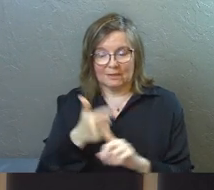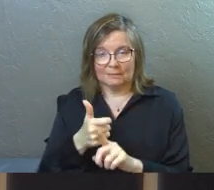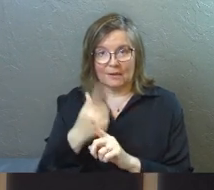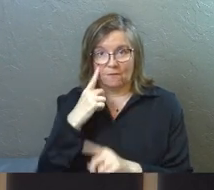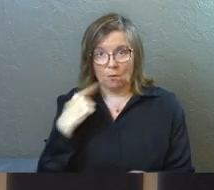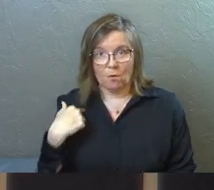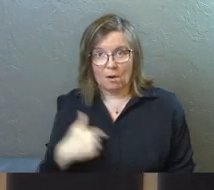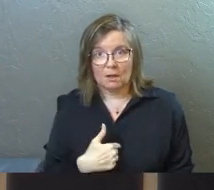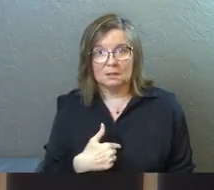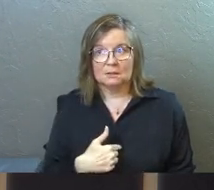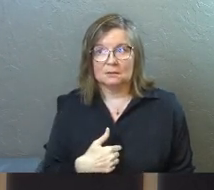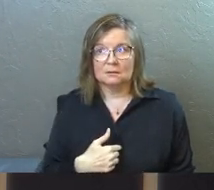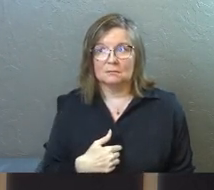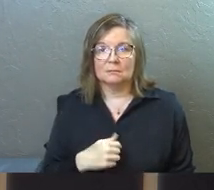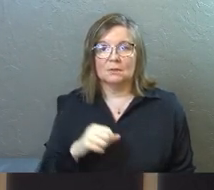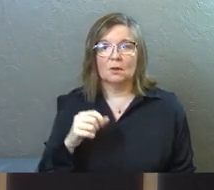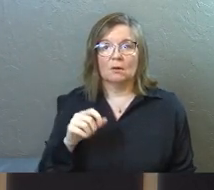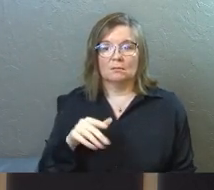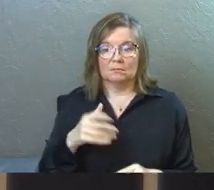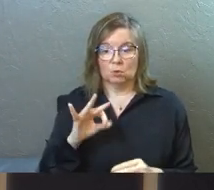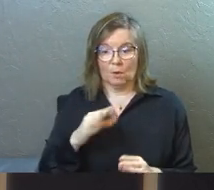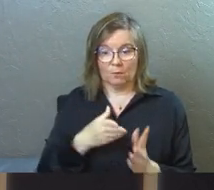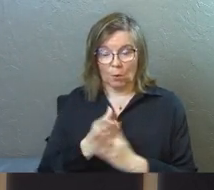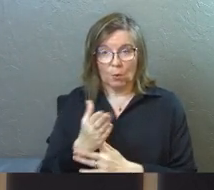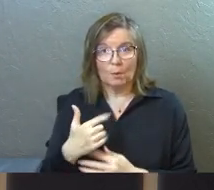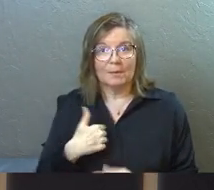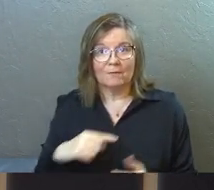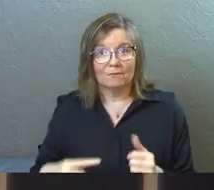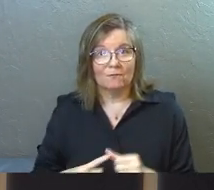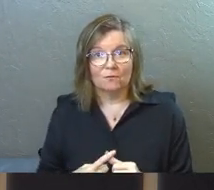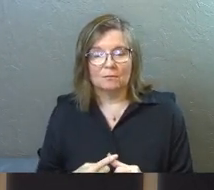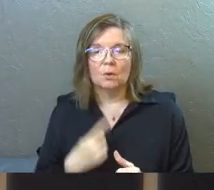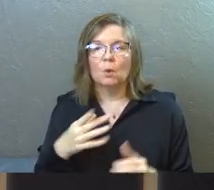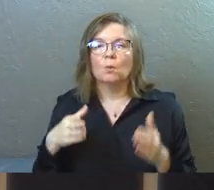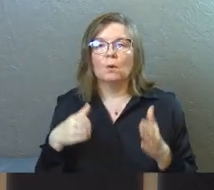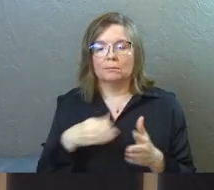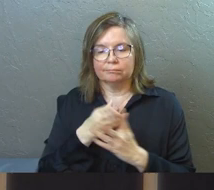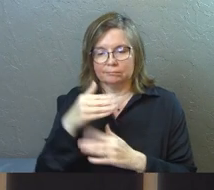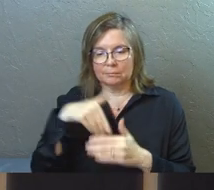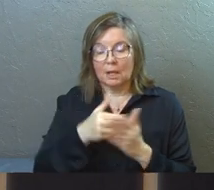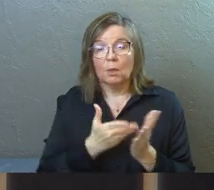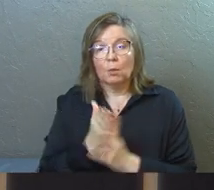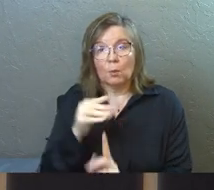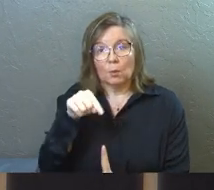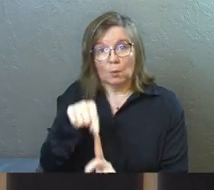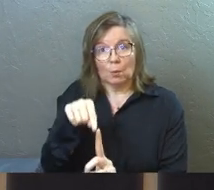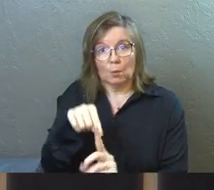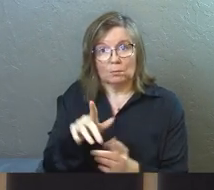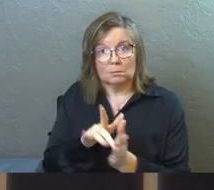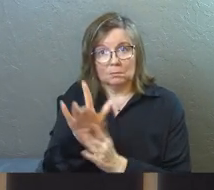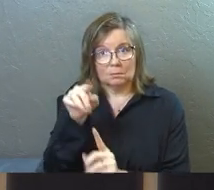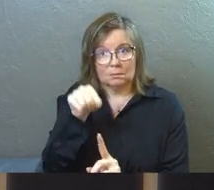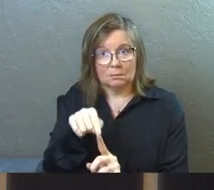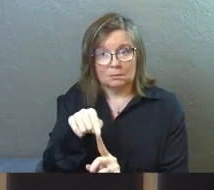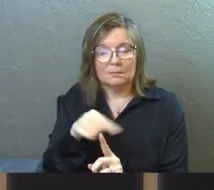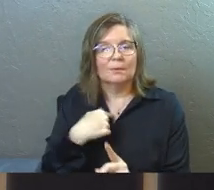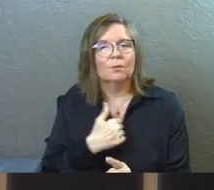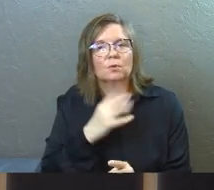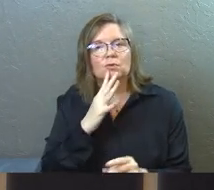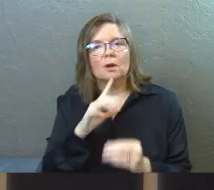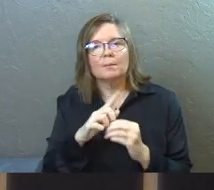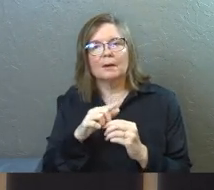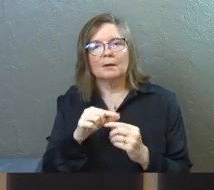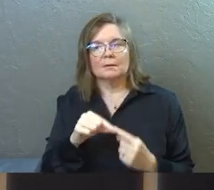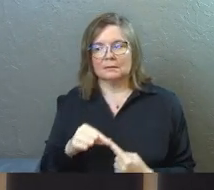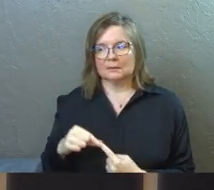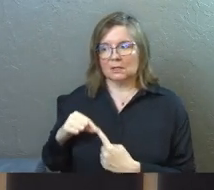us over my dead body. But there was only one way in and it was through him. See, we were talking